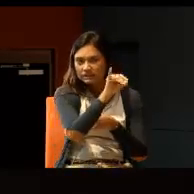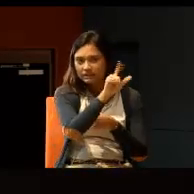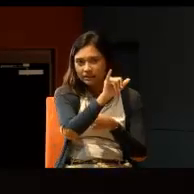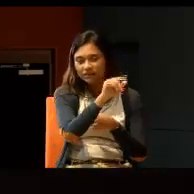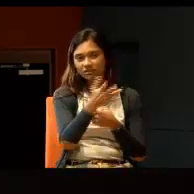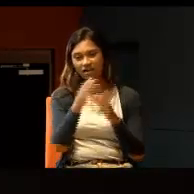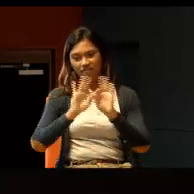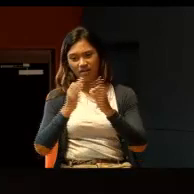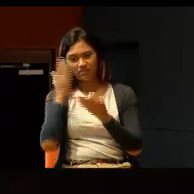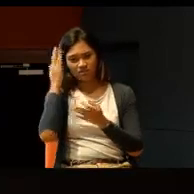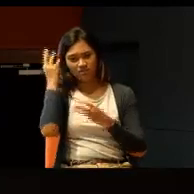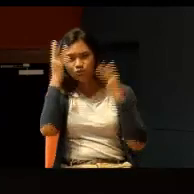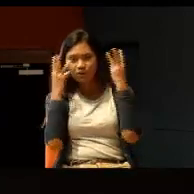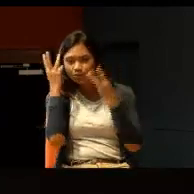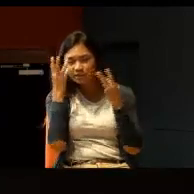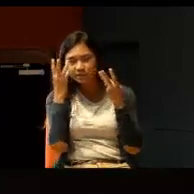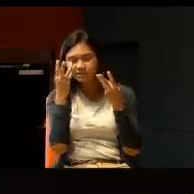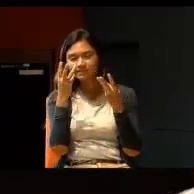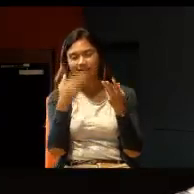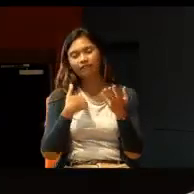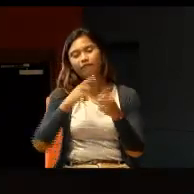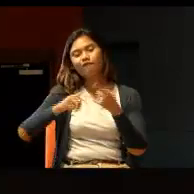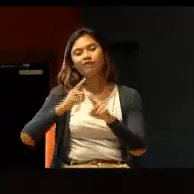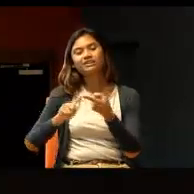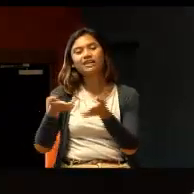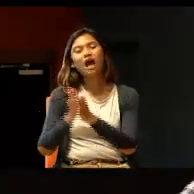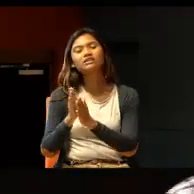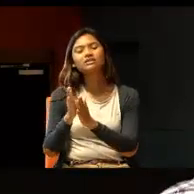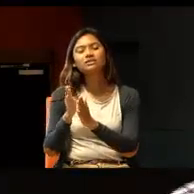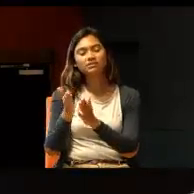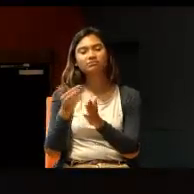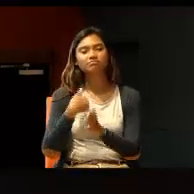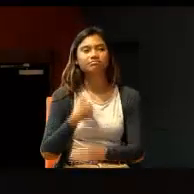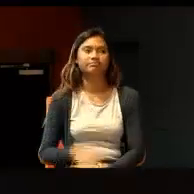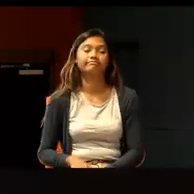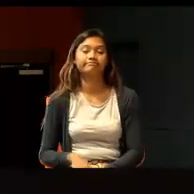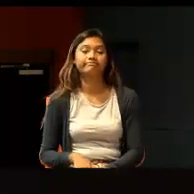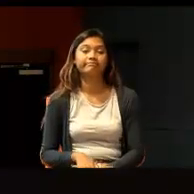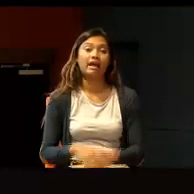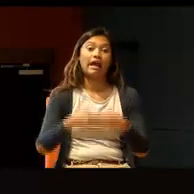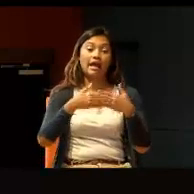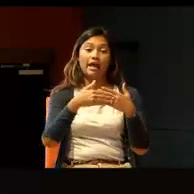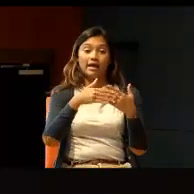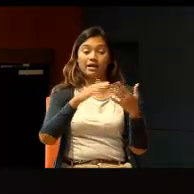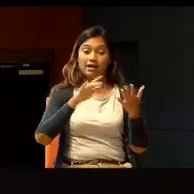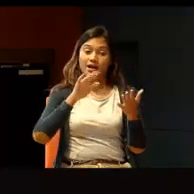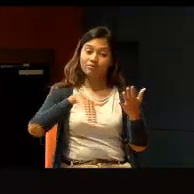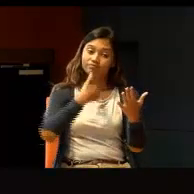family be worried about you? Then, a few months later, after I was in Delhi,